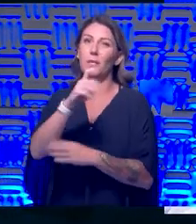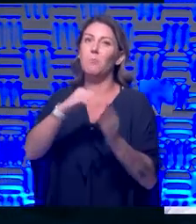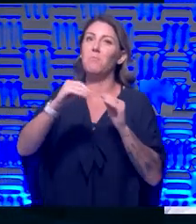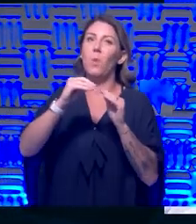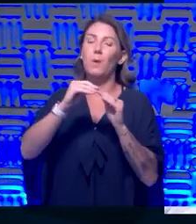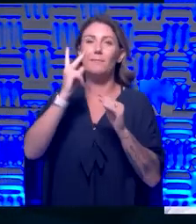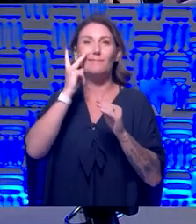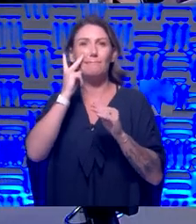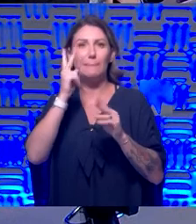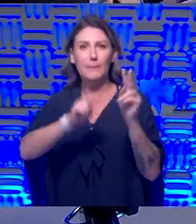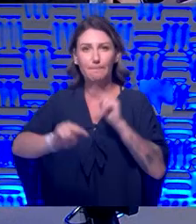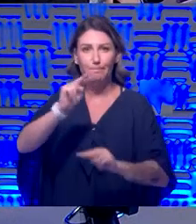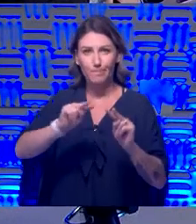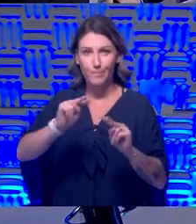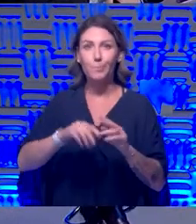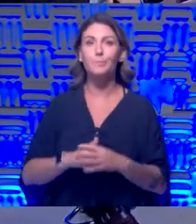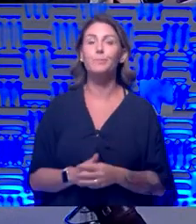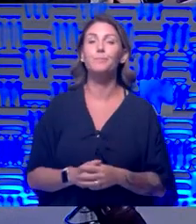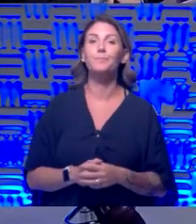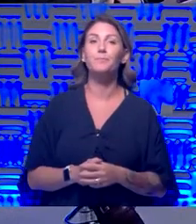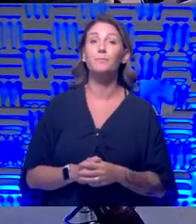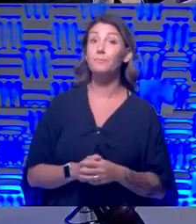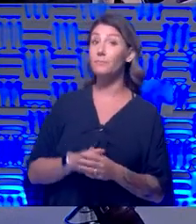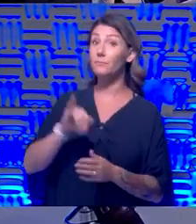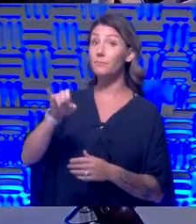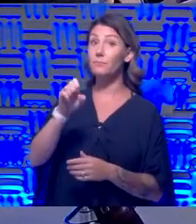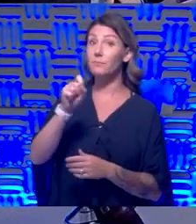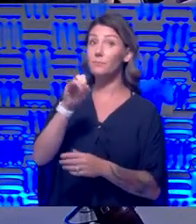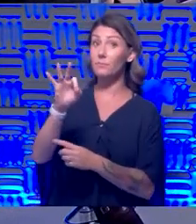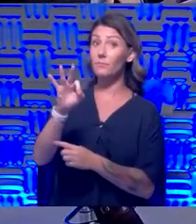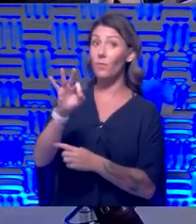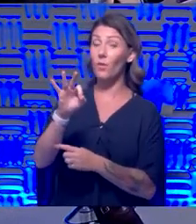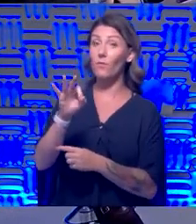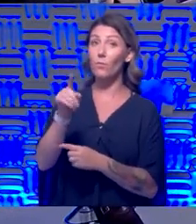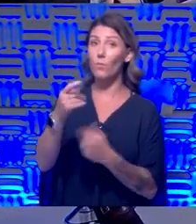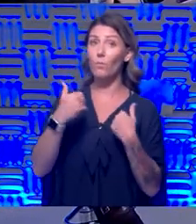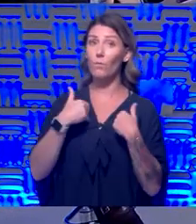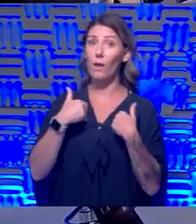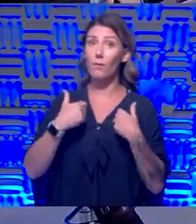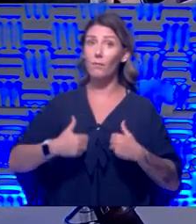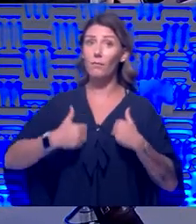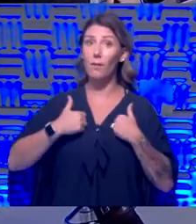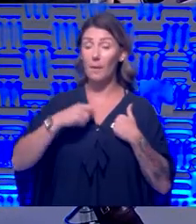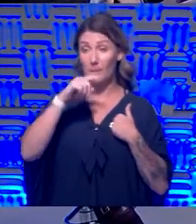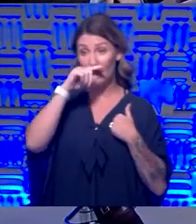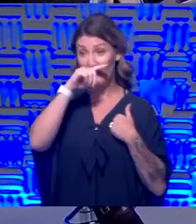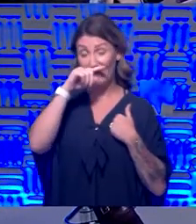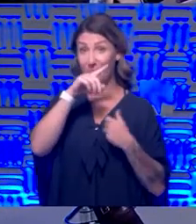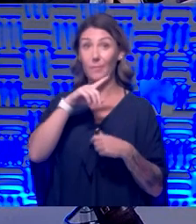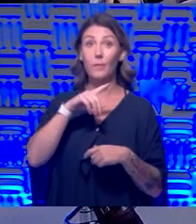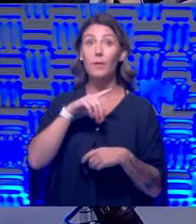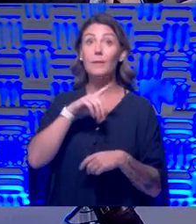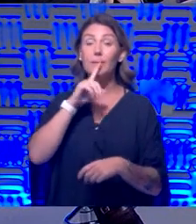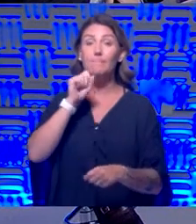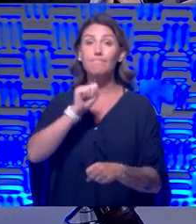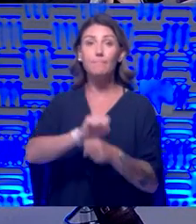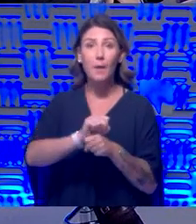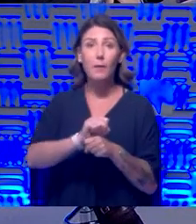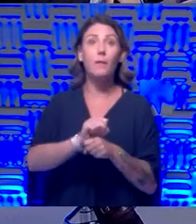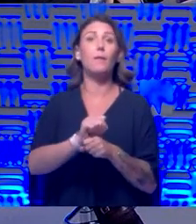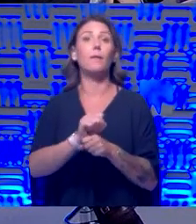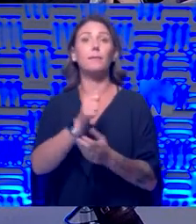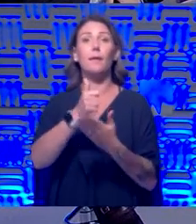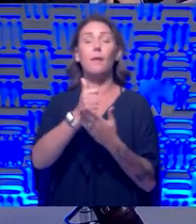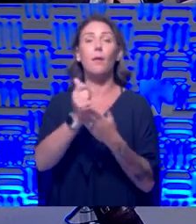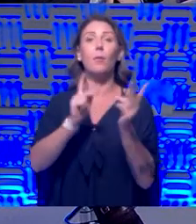Okay. All right. Well, Jeff, you've spent a life dedicated to trying to help those who have Alzheimer's and